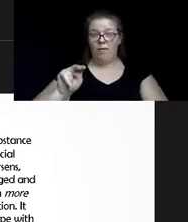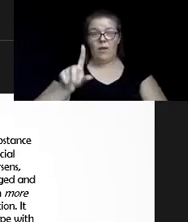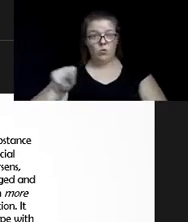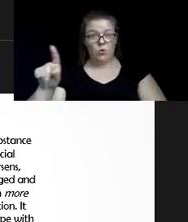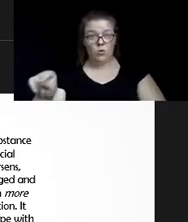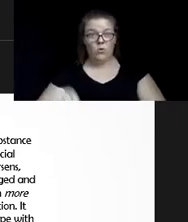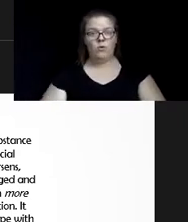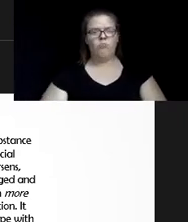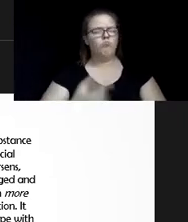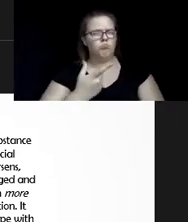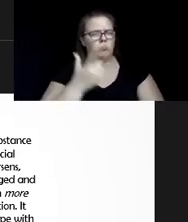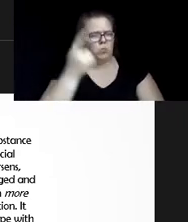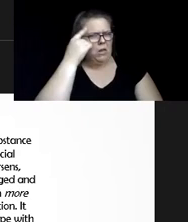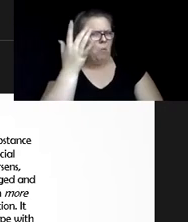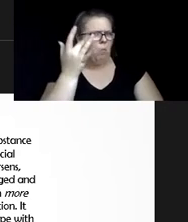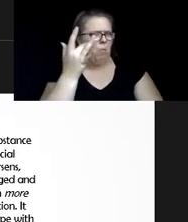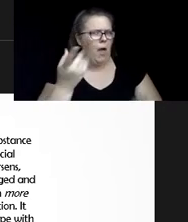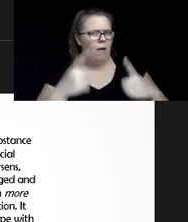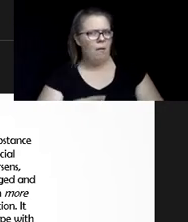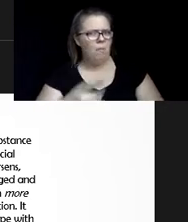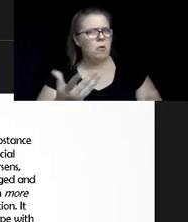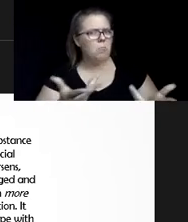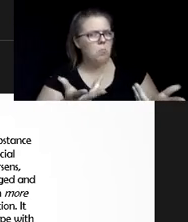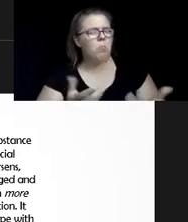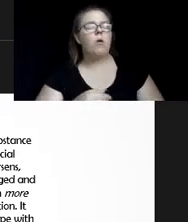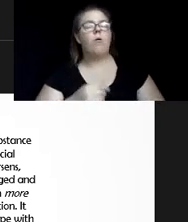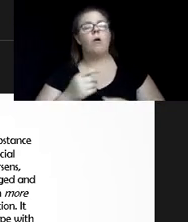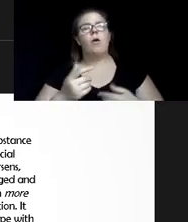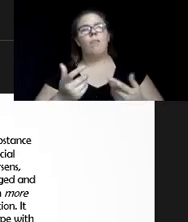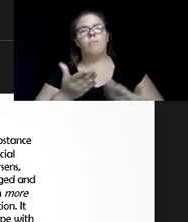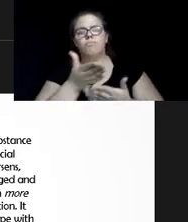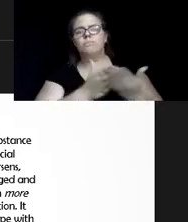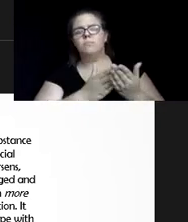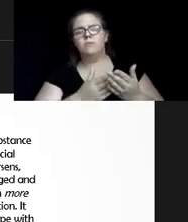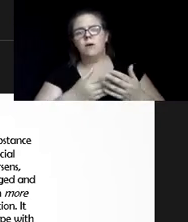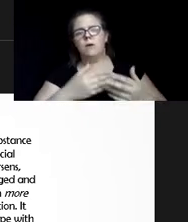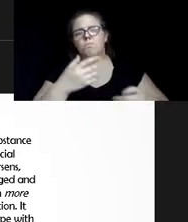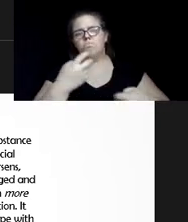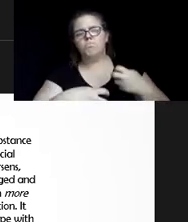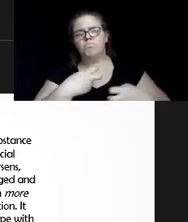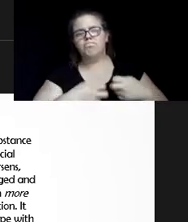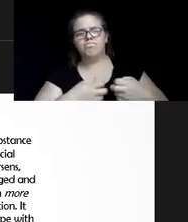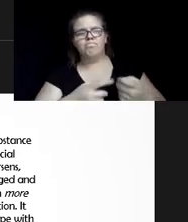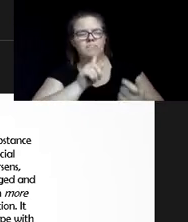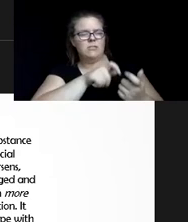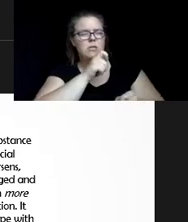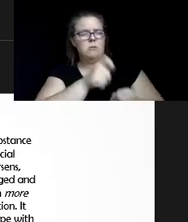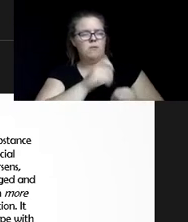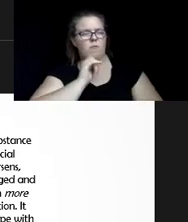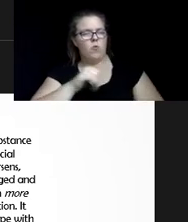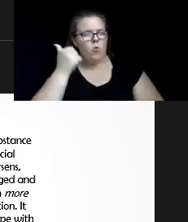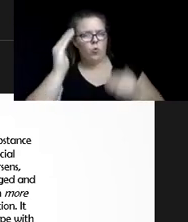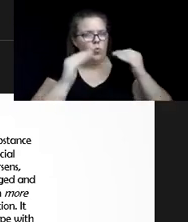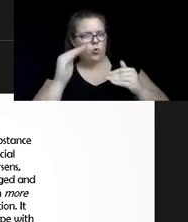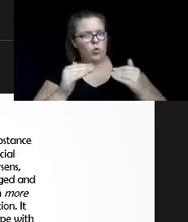you think is a reason for this? And what are some issues that are specific to older adults with regard to substance use?